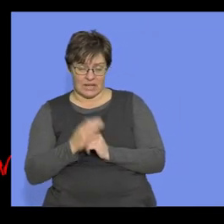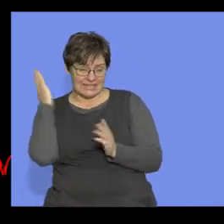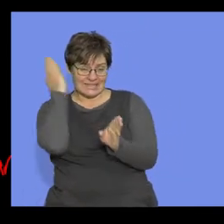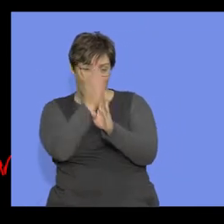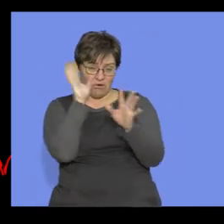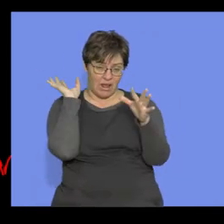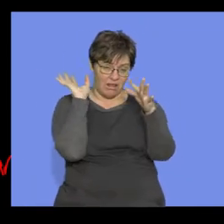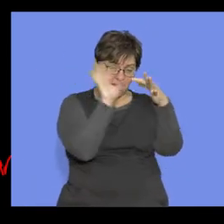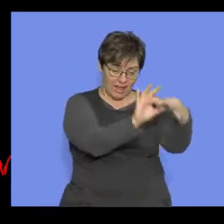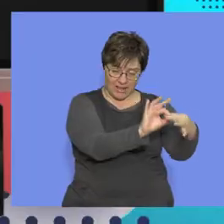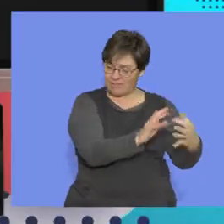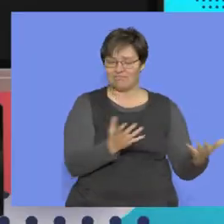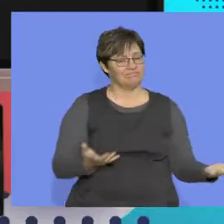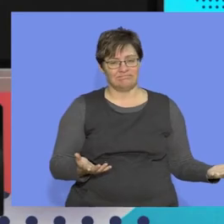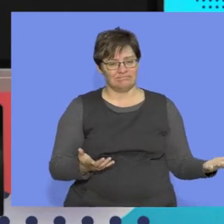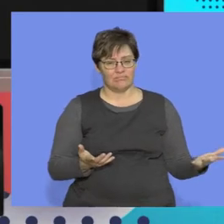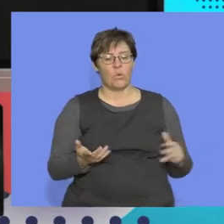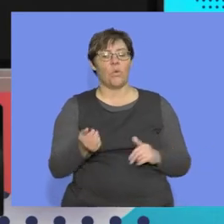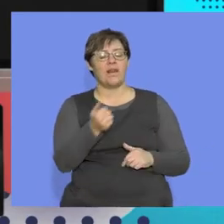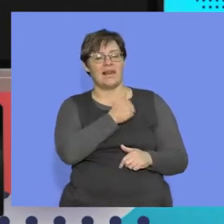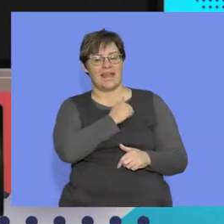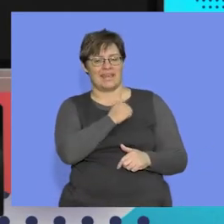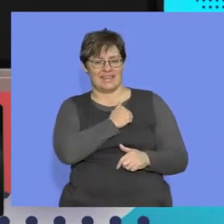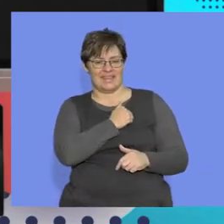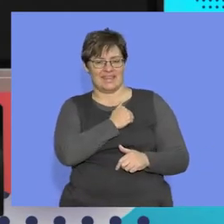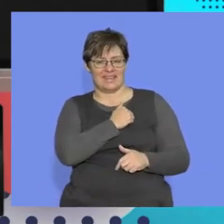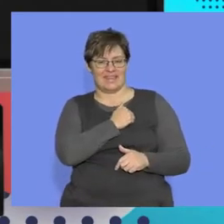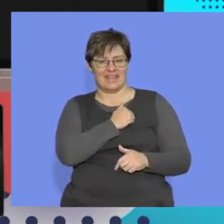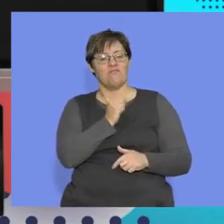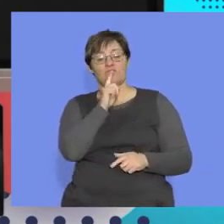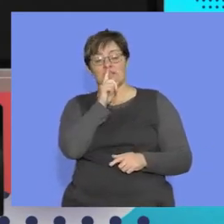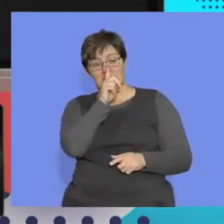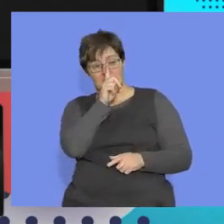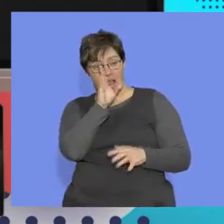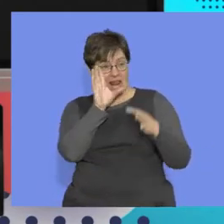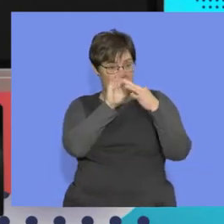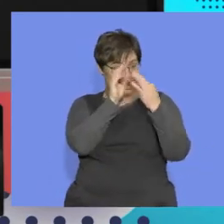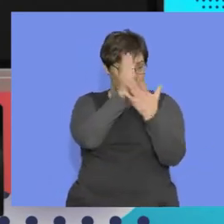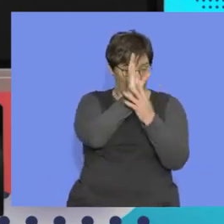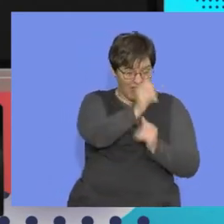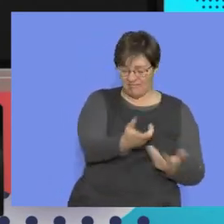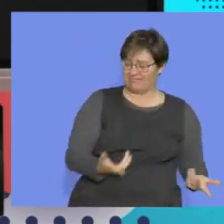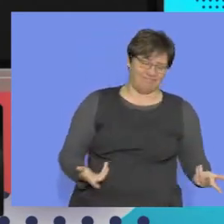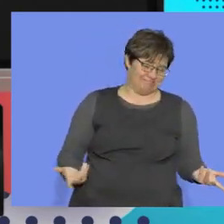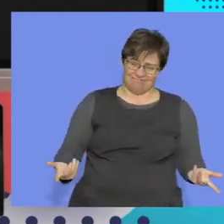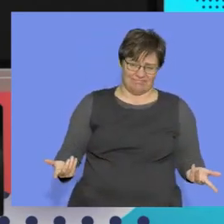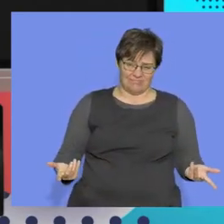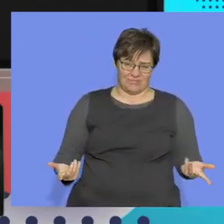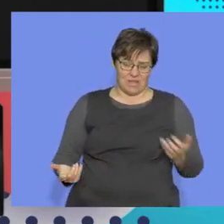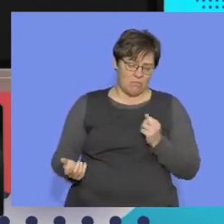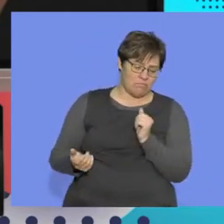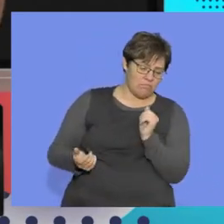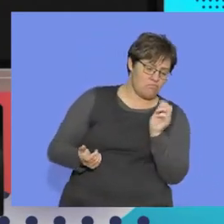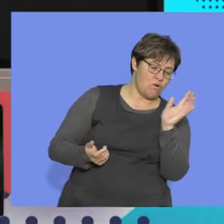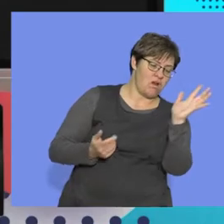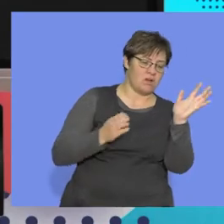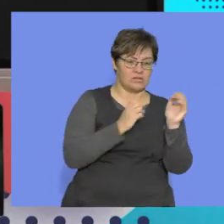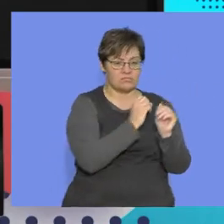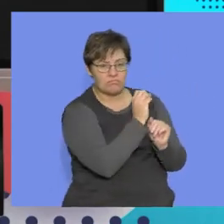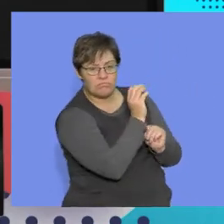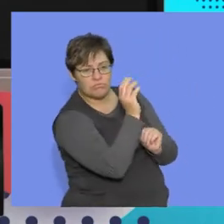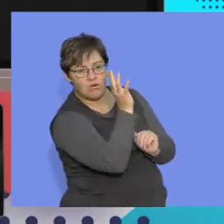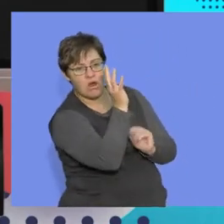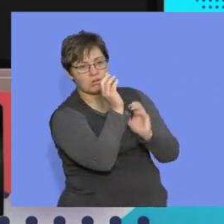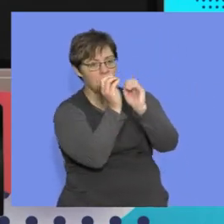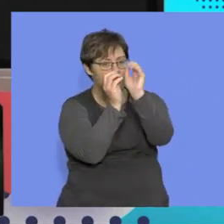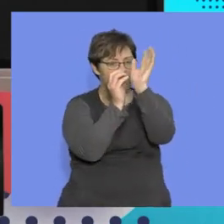a direct link, right? We're lucky if we see a direct link. It's these branches that